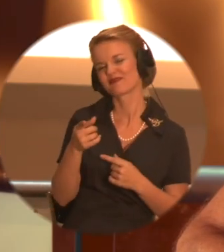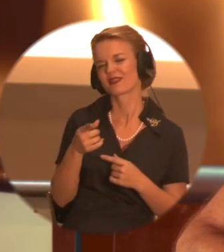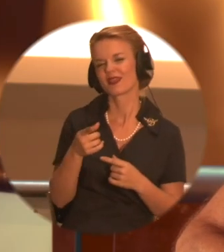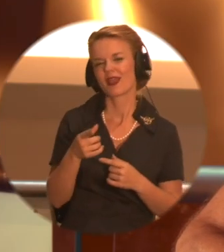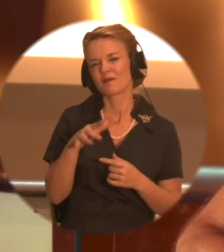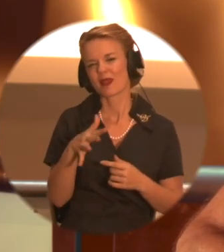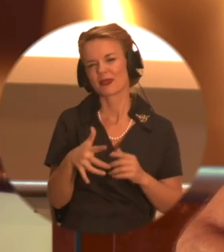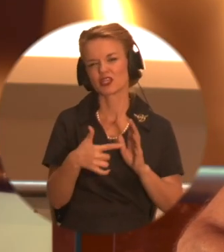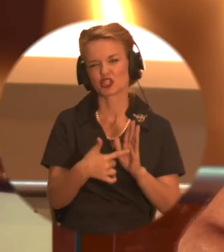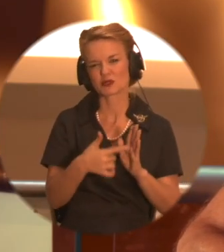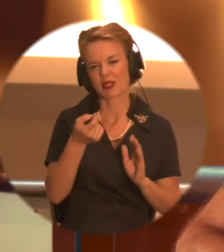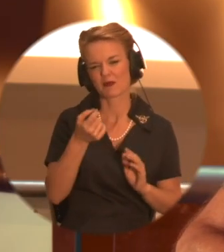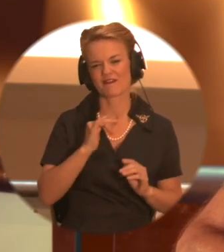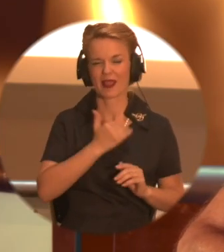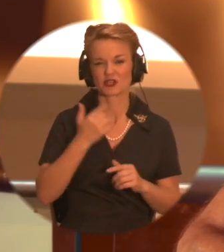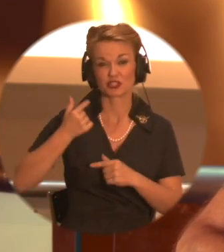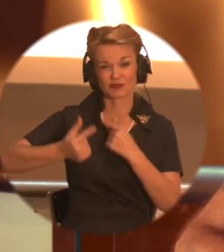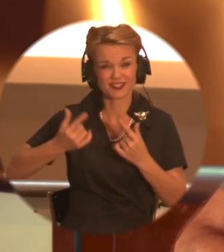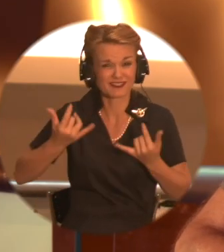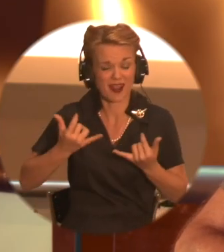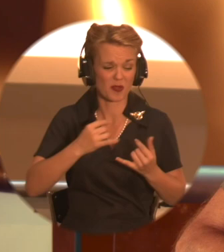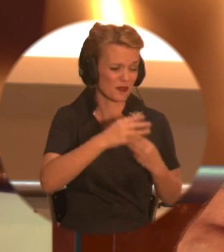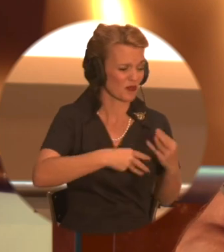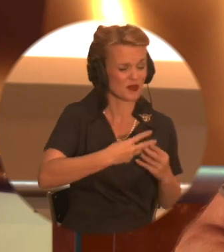a reflection on the, the world today too. I think people tend to be